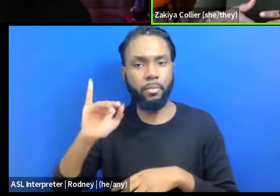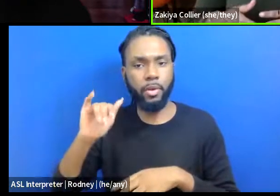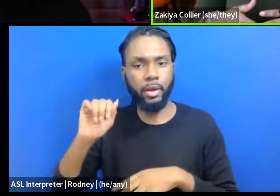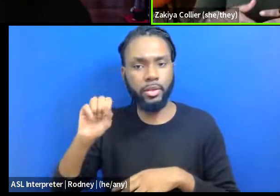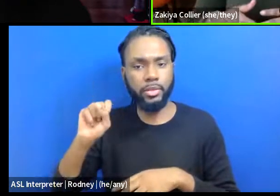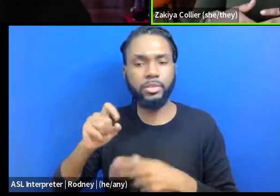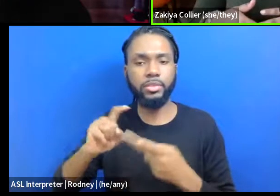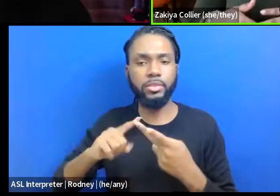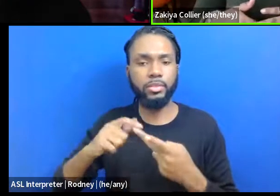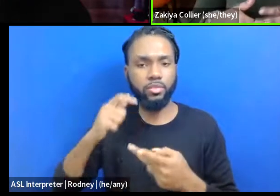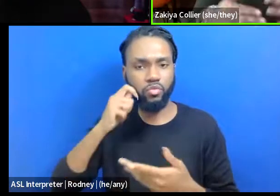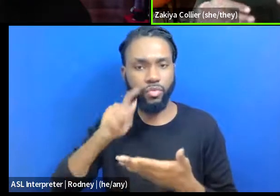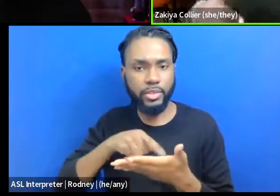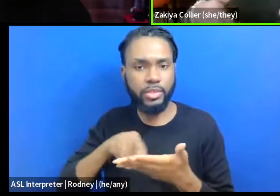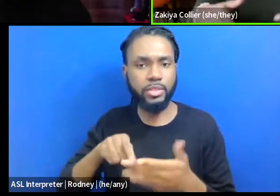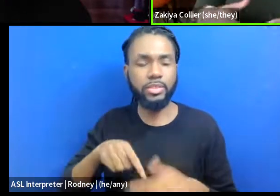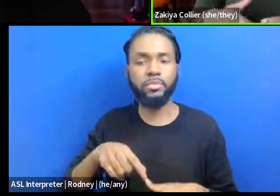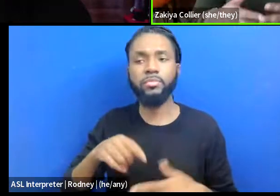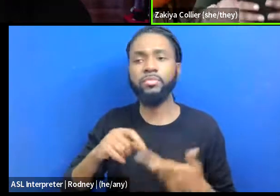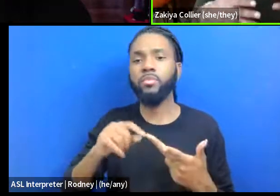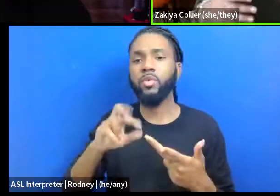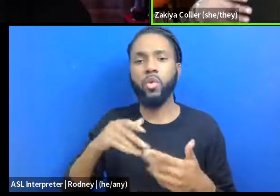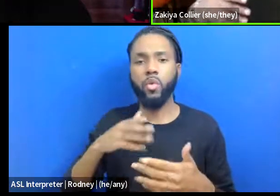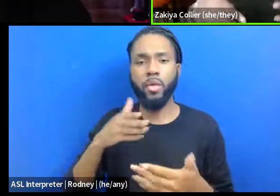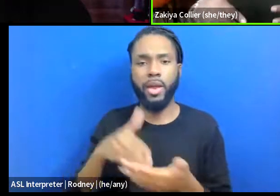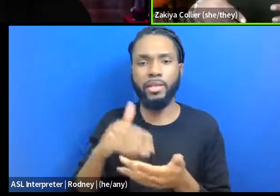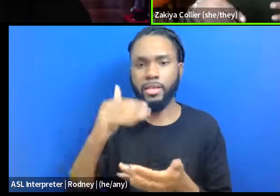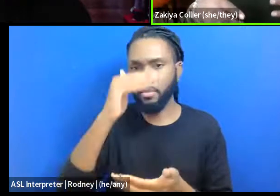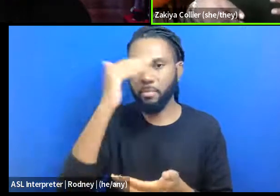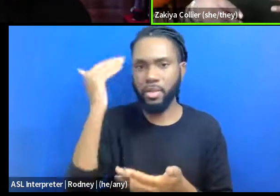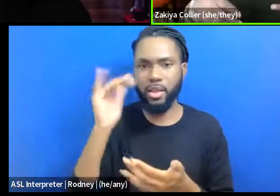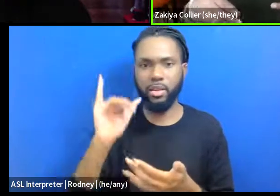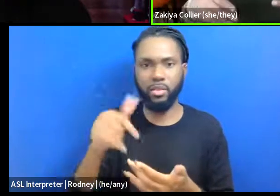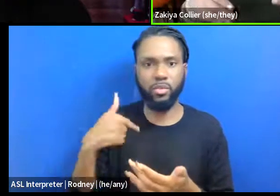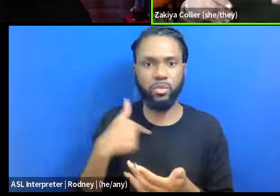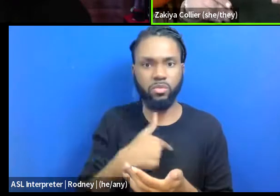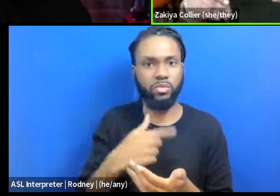um, or anti-Blackness that is present